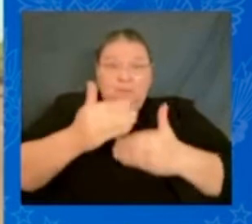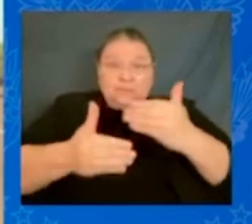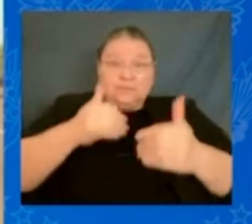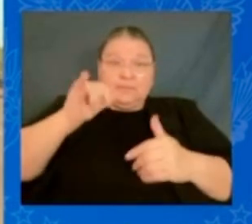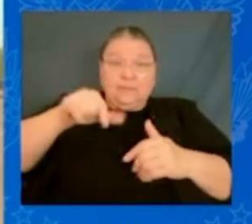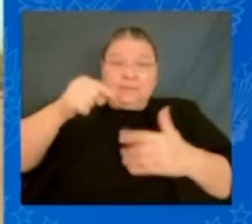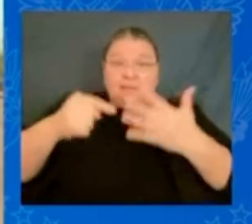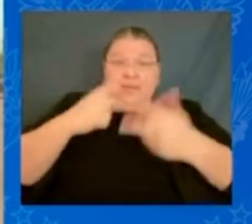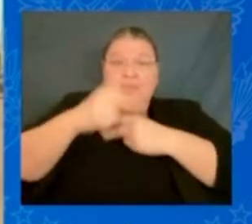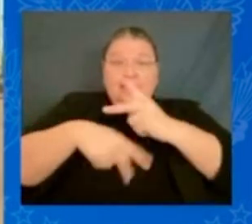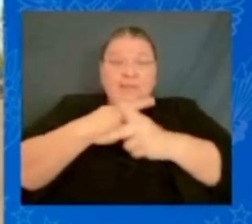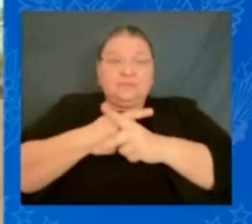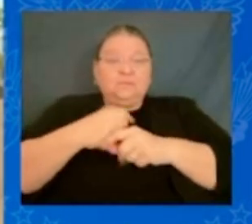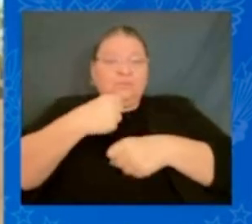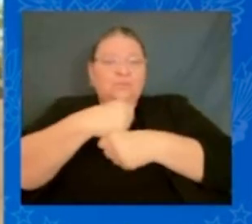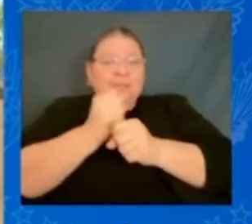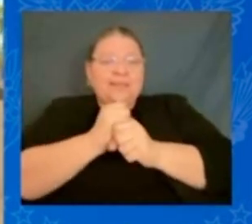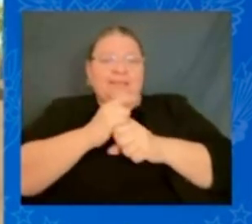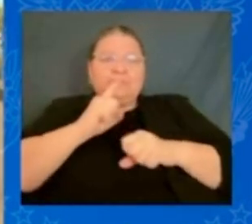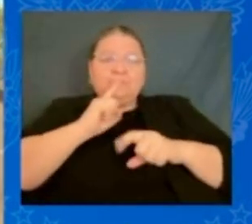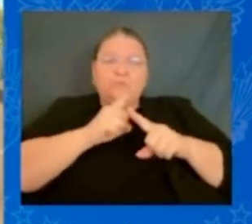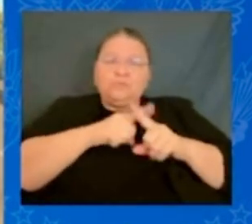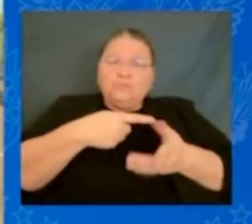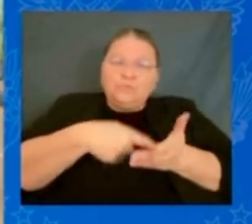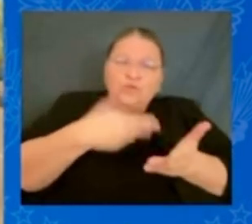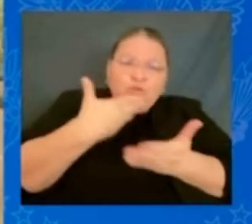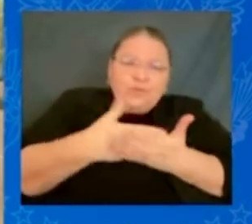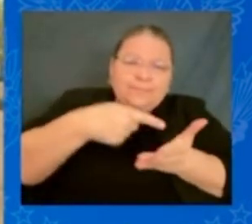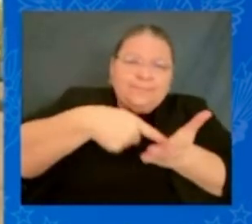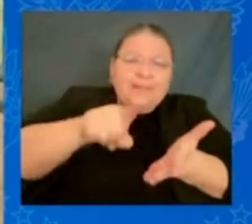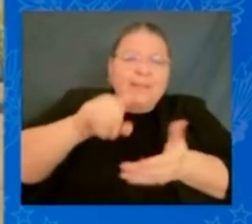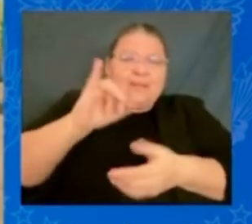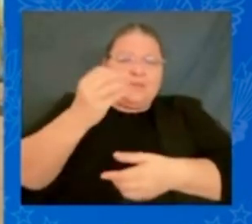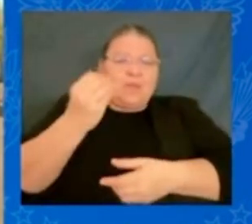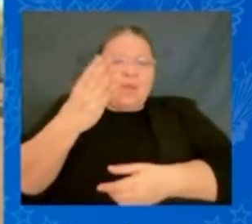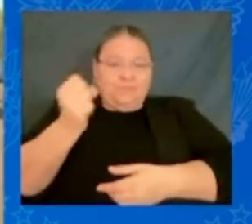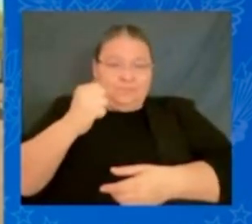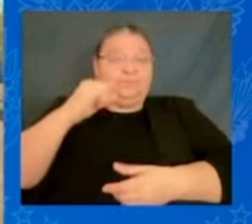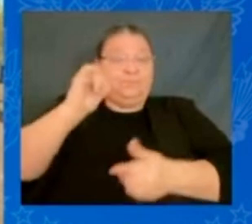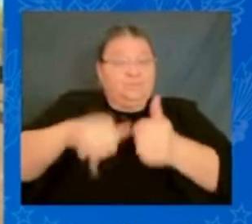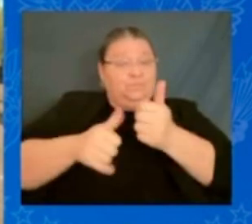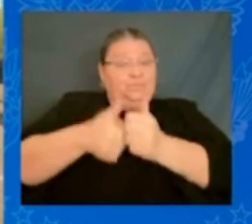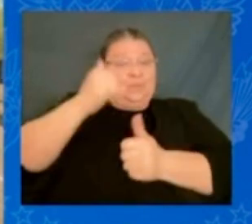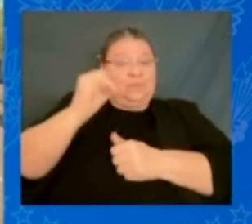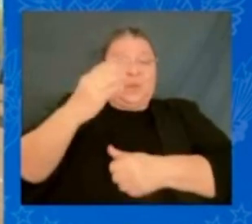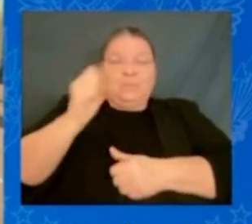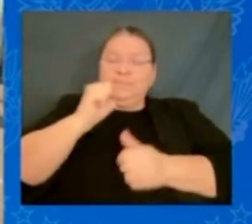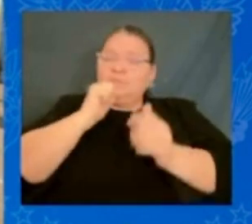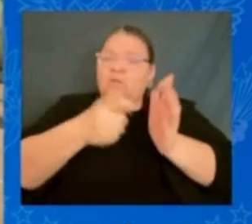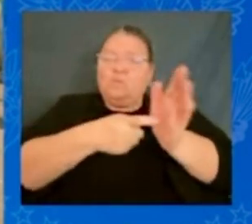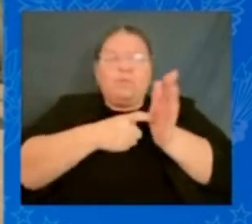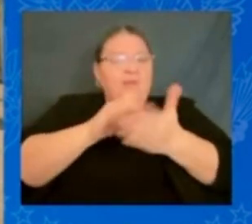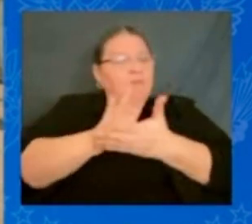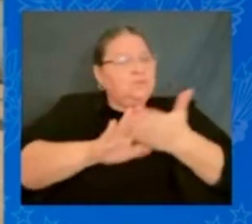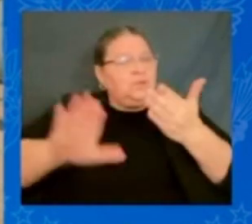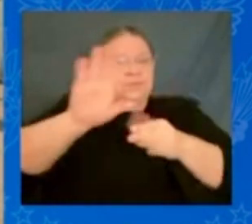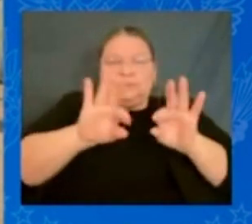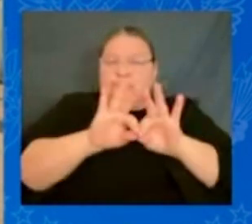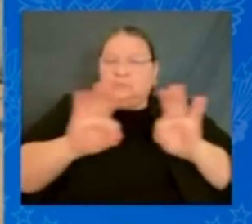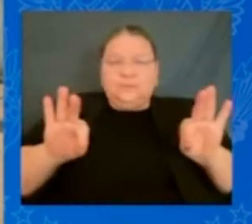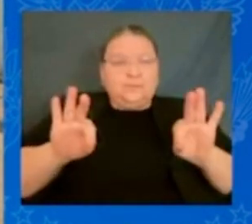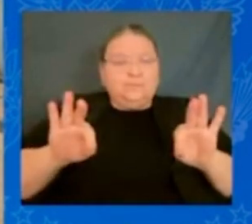good-paying jobs. Most of these jobs don't require college degrees. They'll be able to hire here,